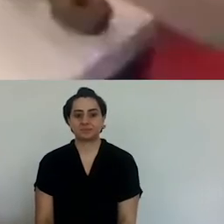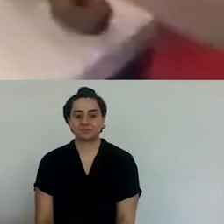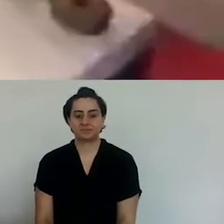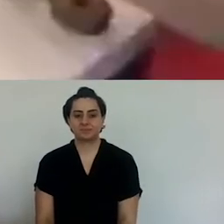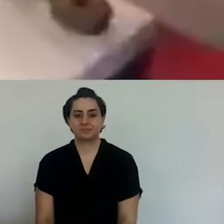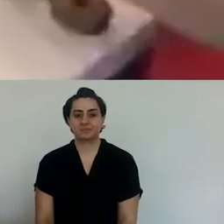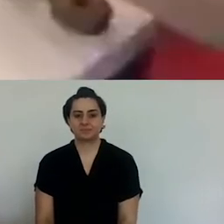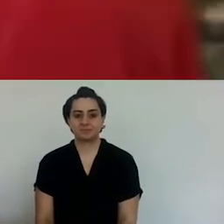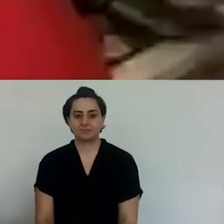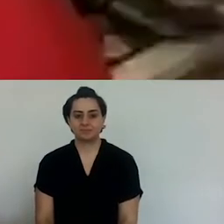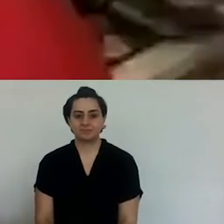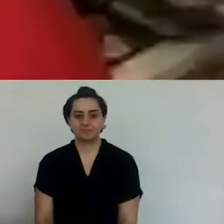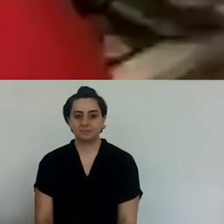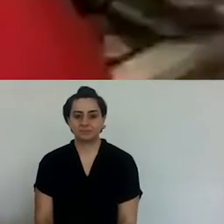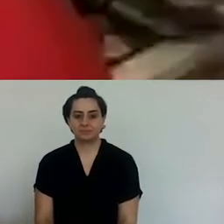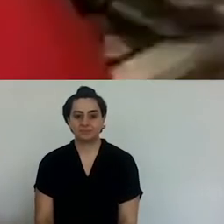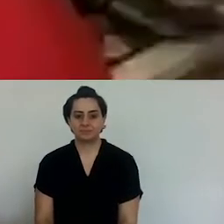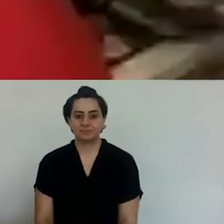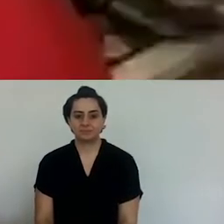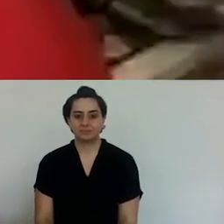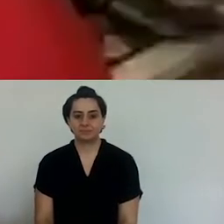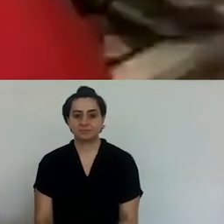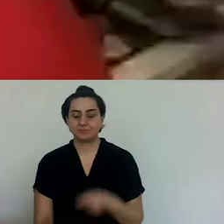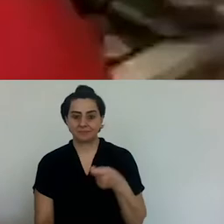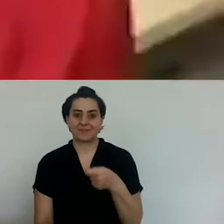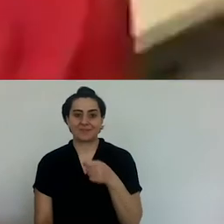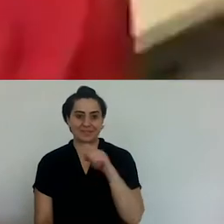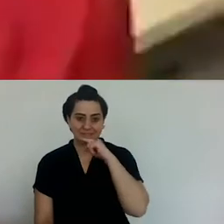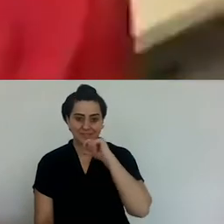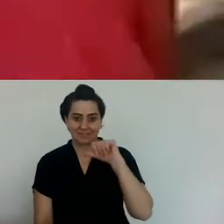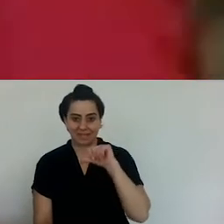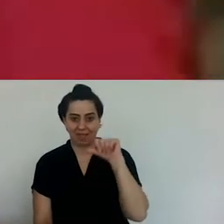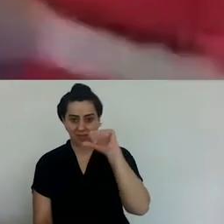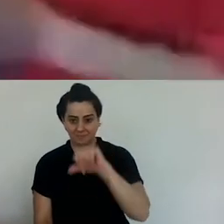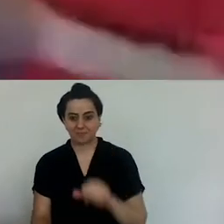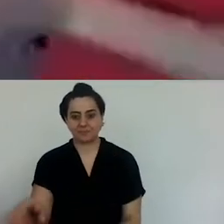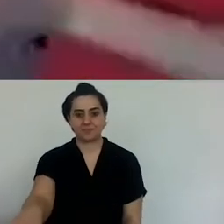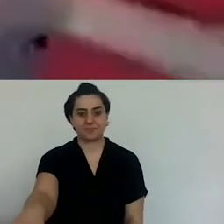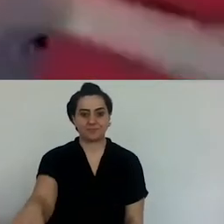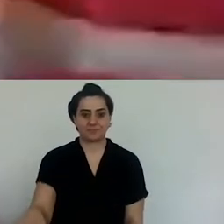add a little bit of olive oil on the pan.